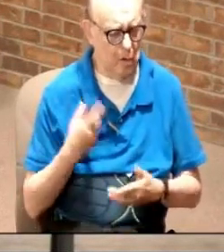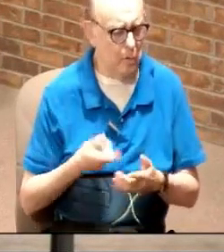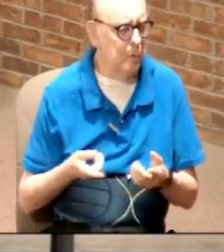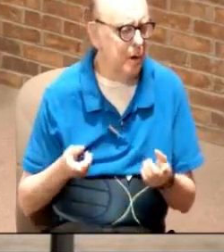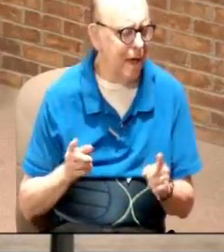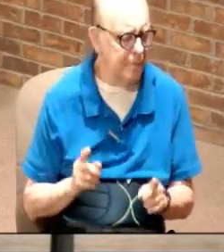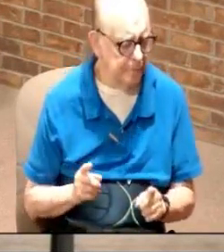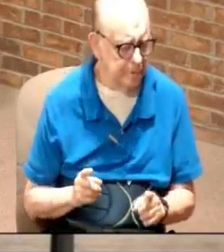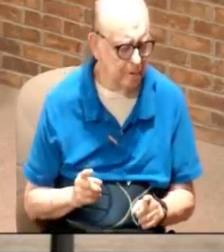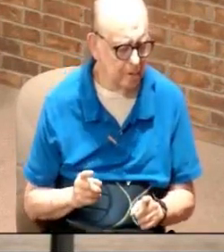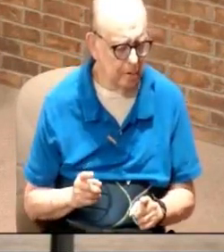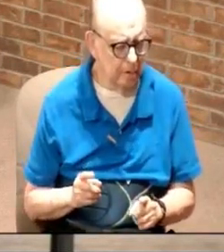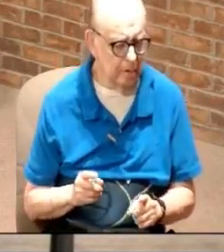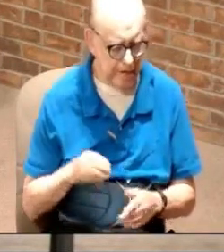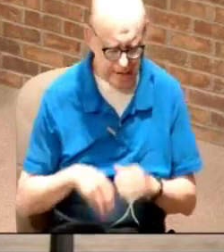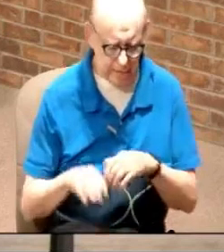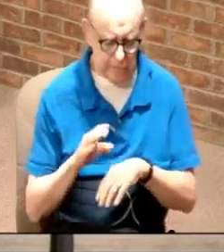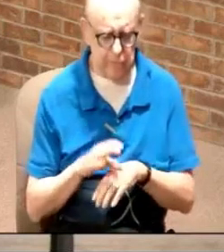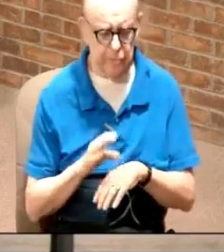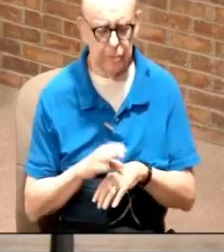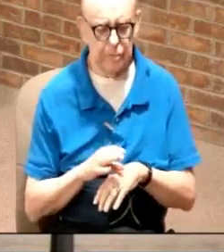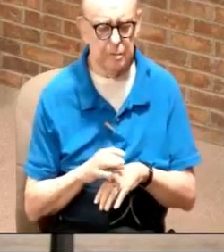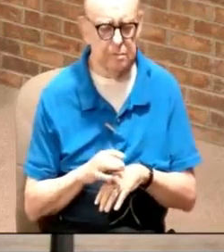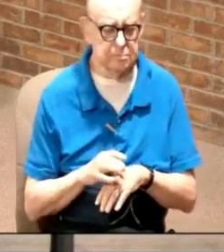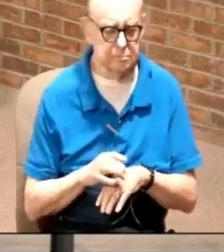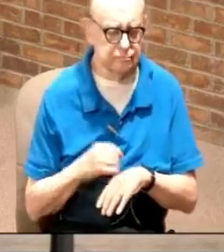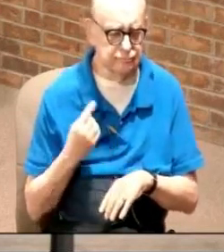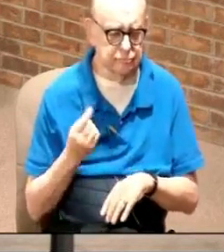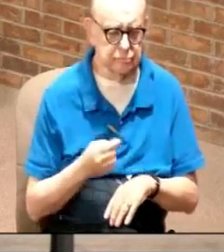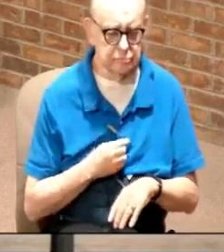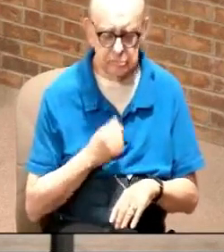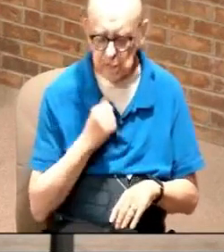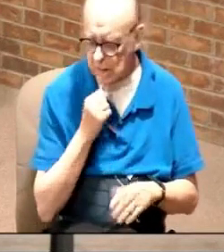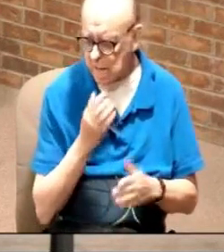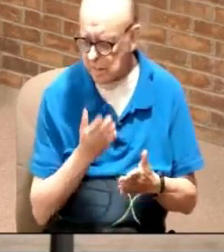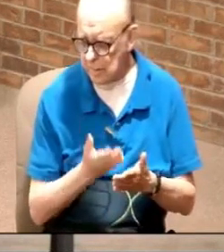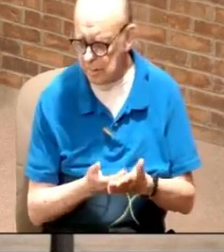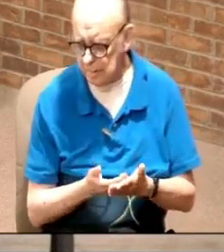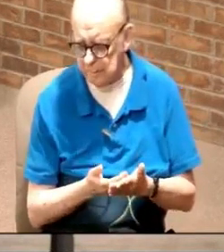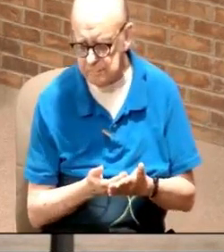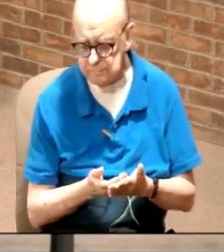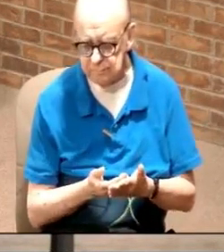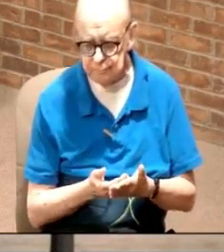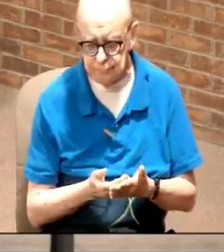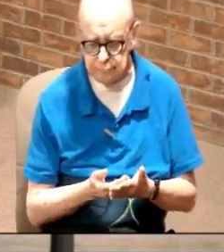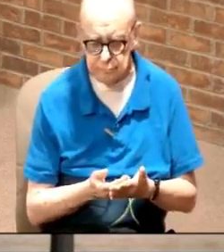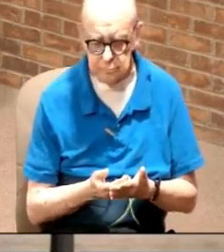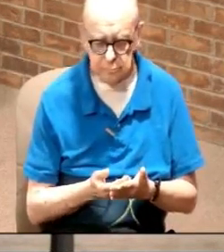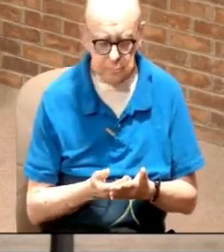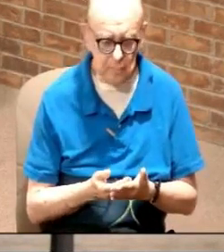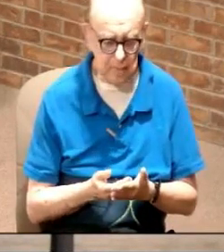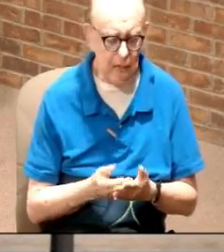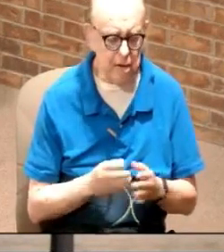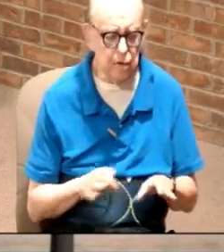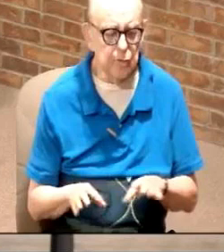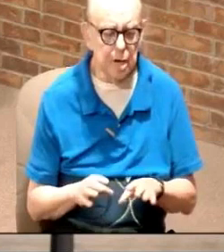is in churches, we are not very good at treating people.